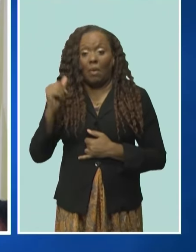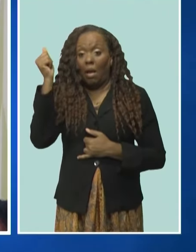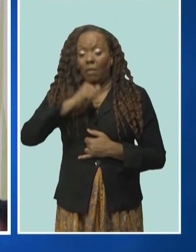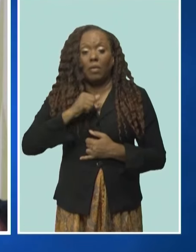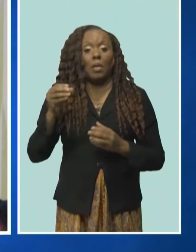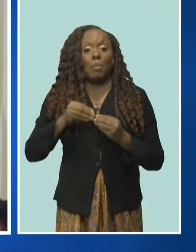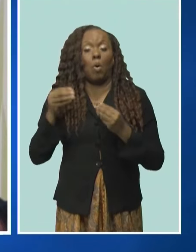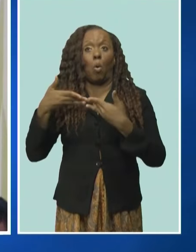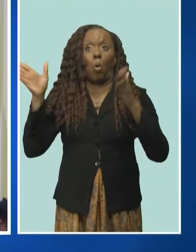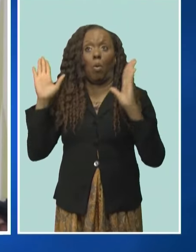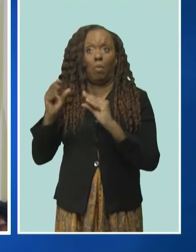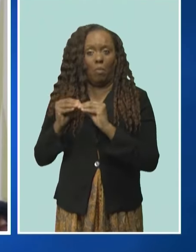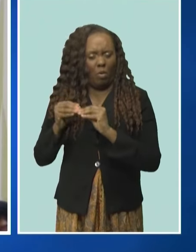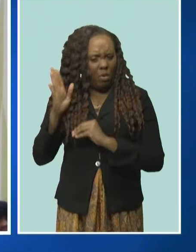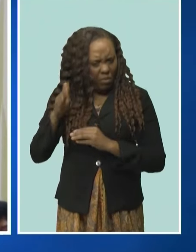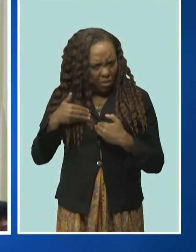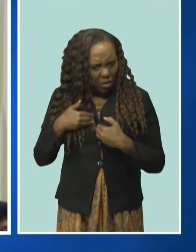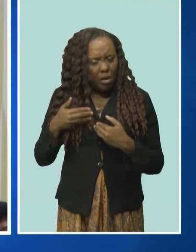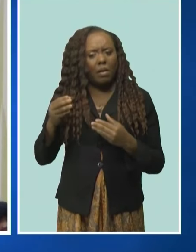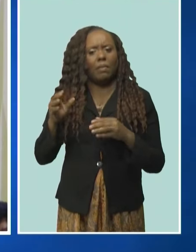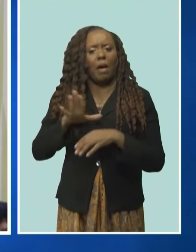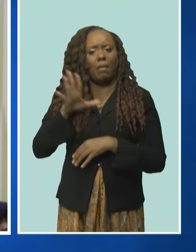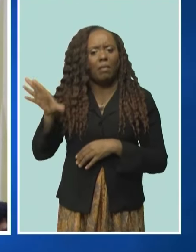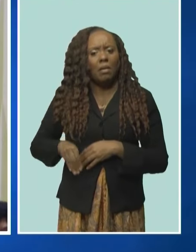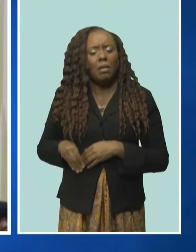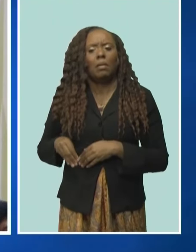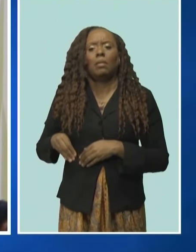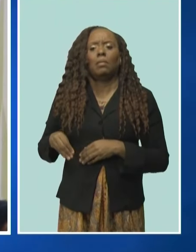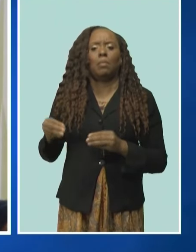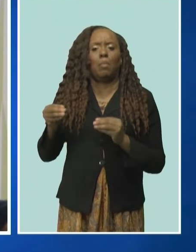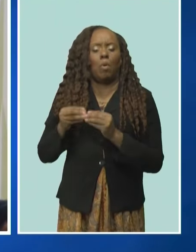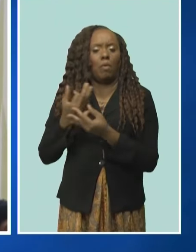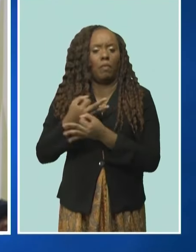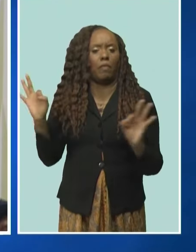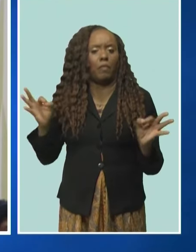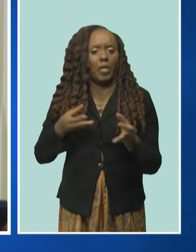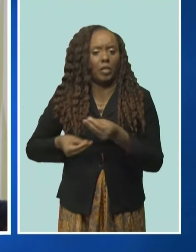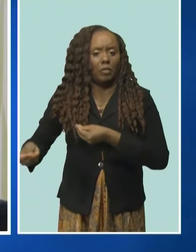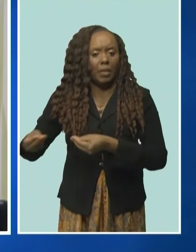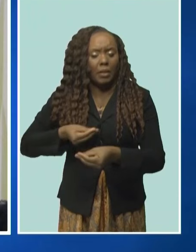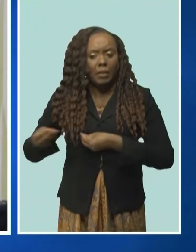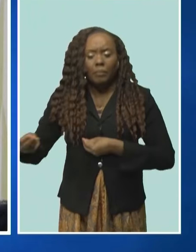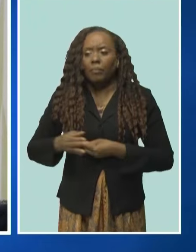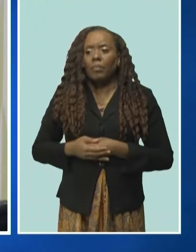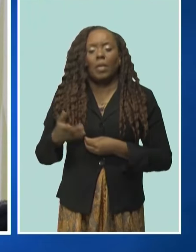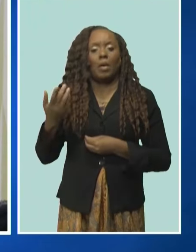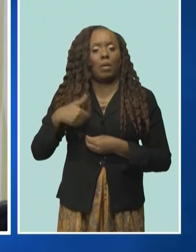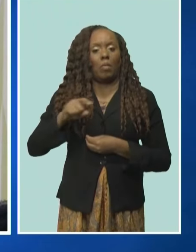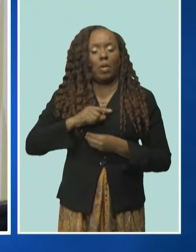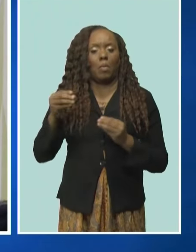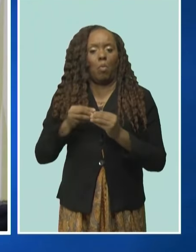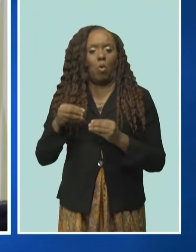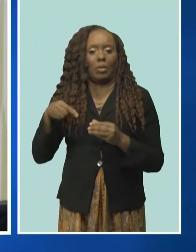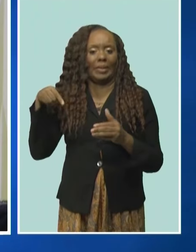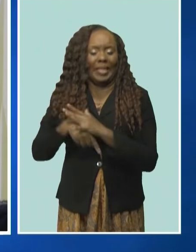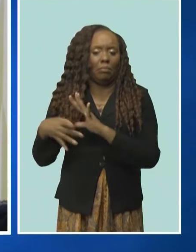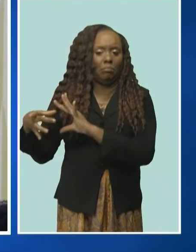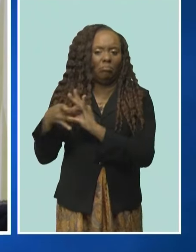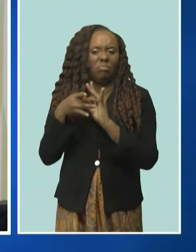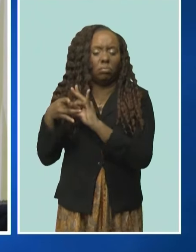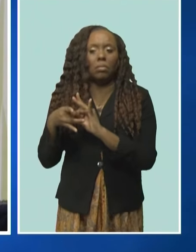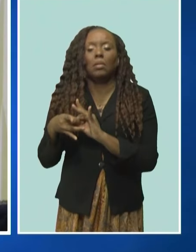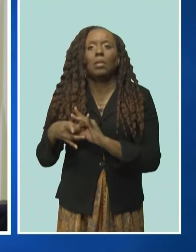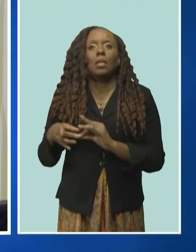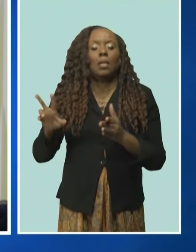Africa continental free trade area, and Barbados deepening its relation with the continent, there's immense opportunity for